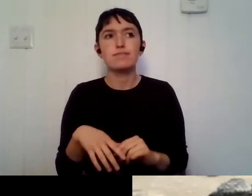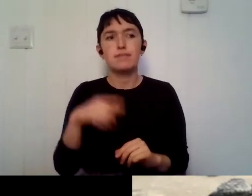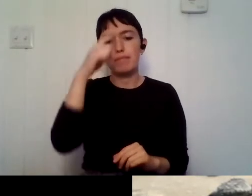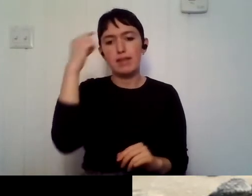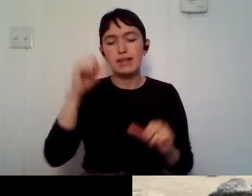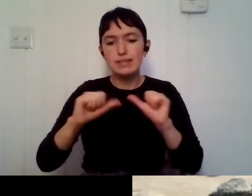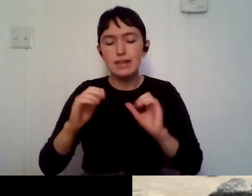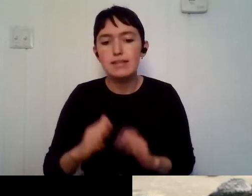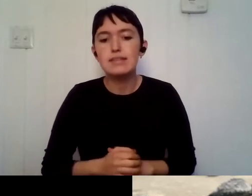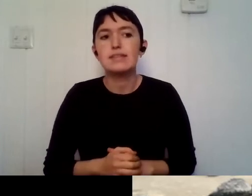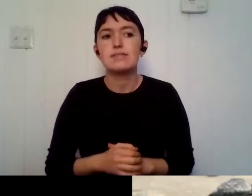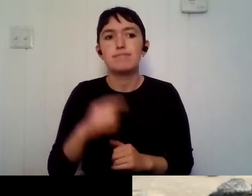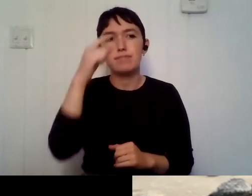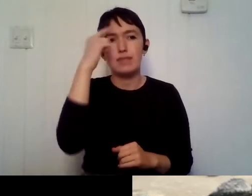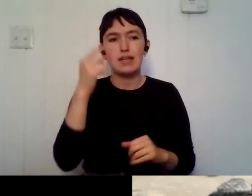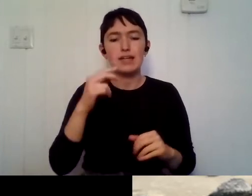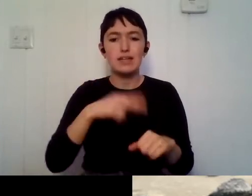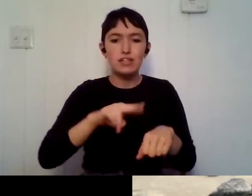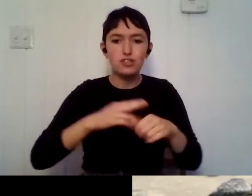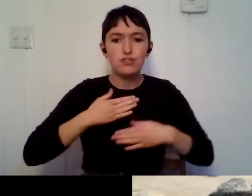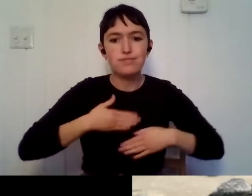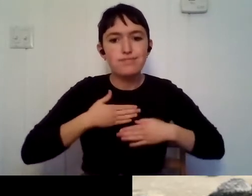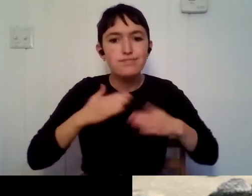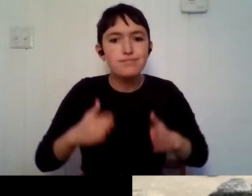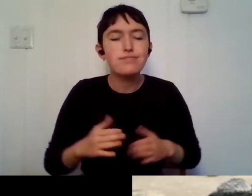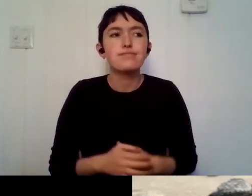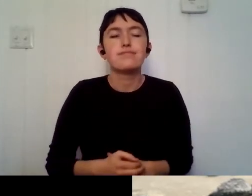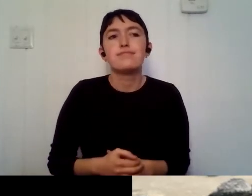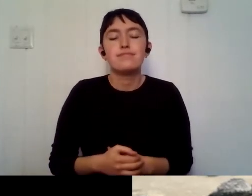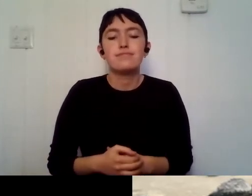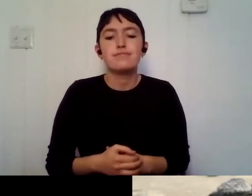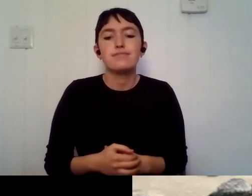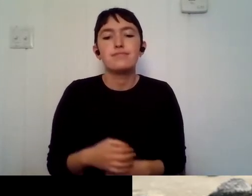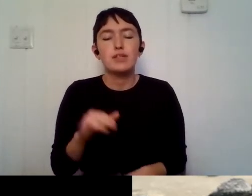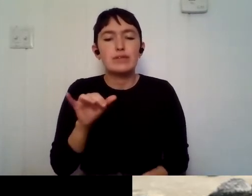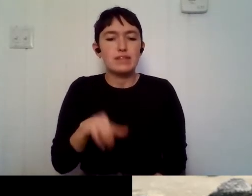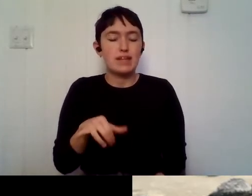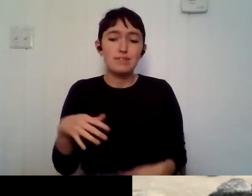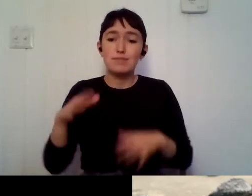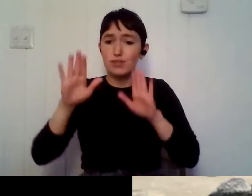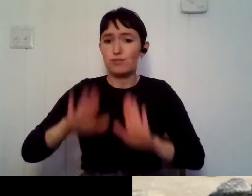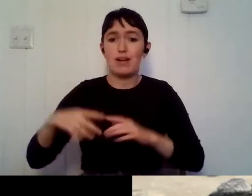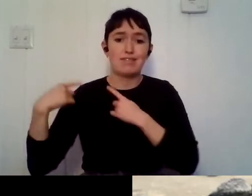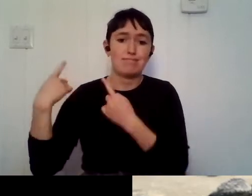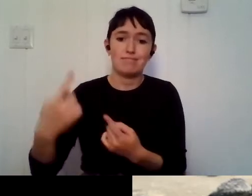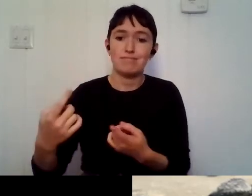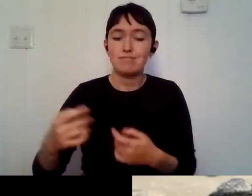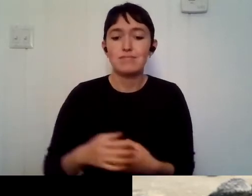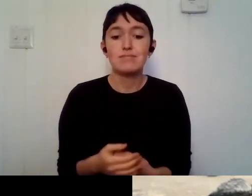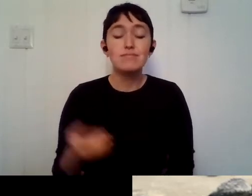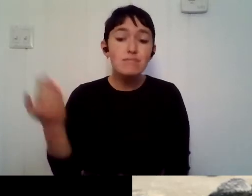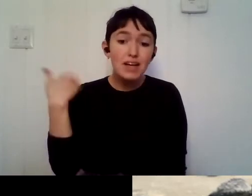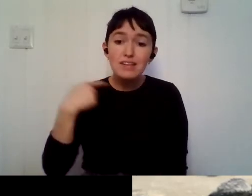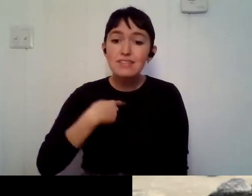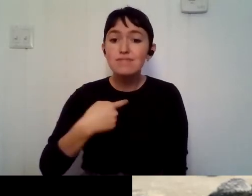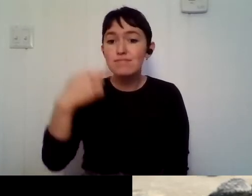nature enthusiasts. Um, and it has been like great so far. Like before I like, I knew there was